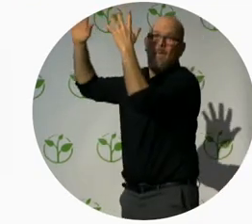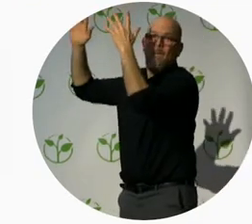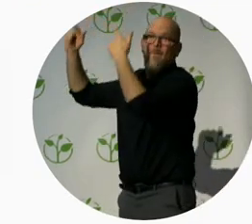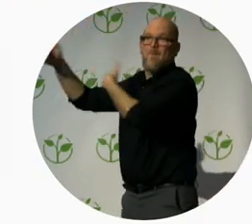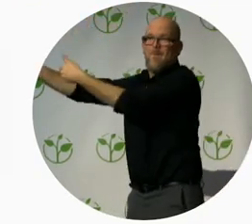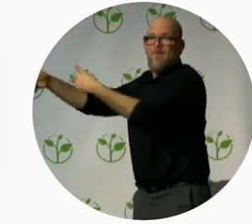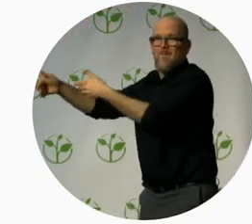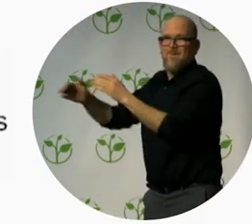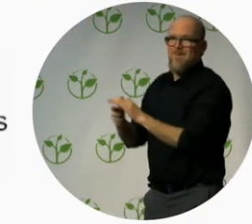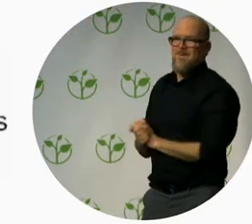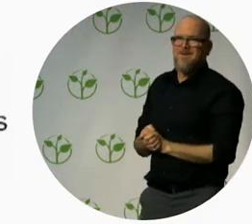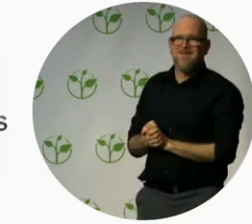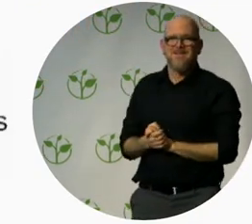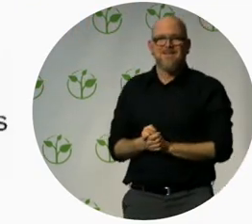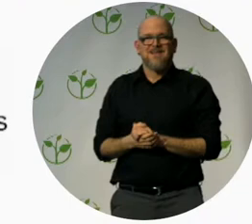APPLAUSE